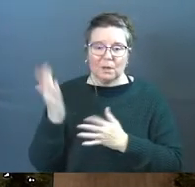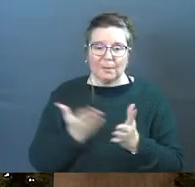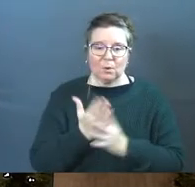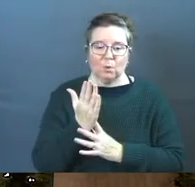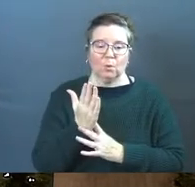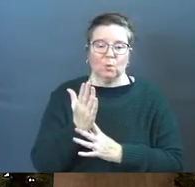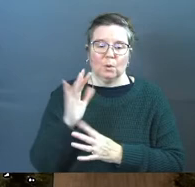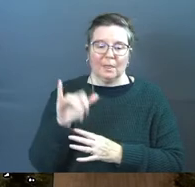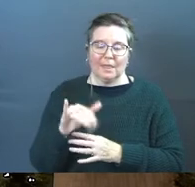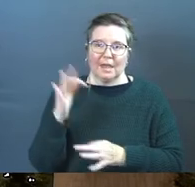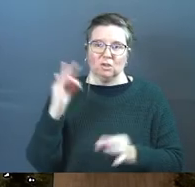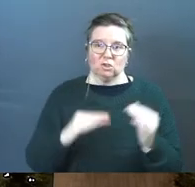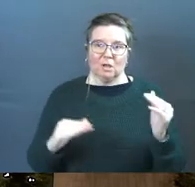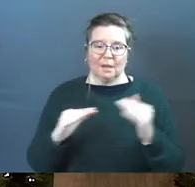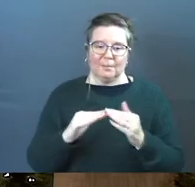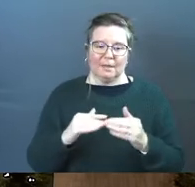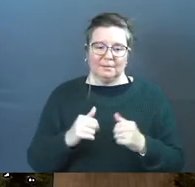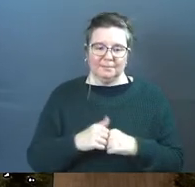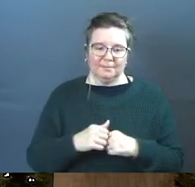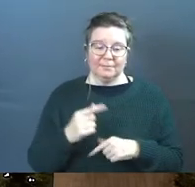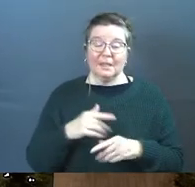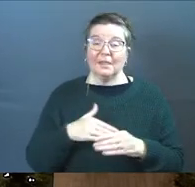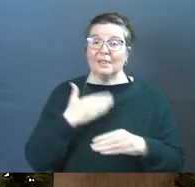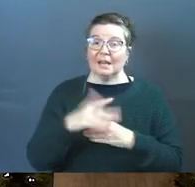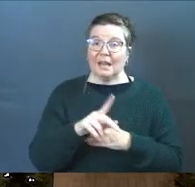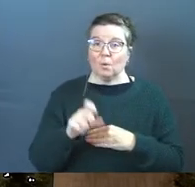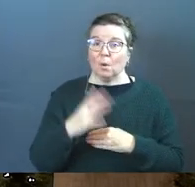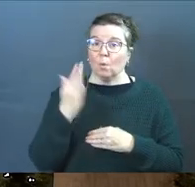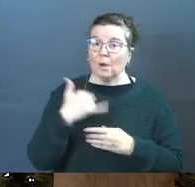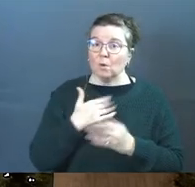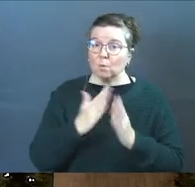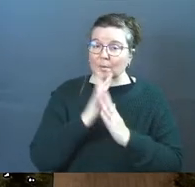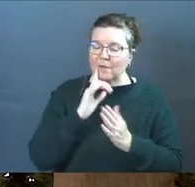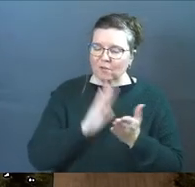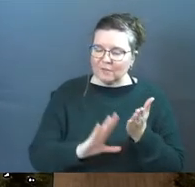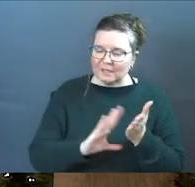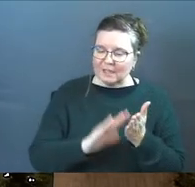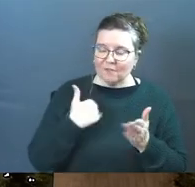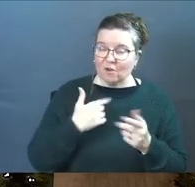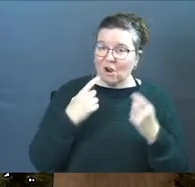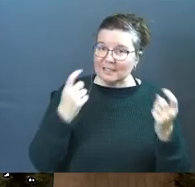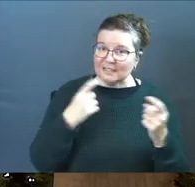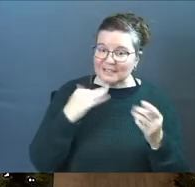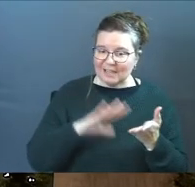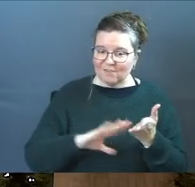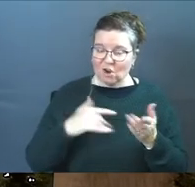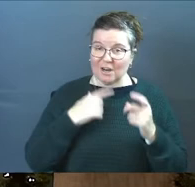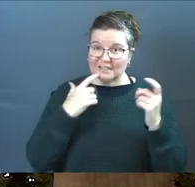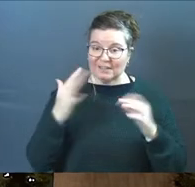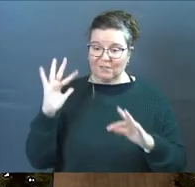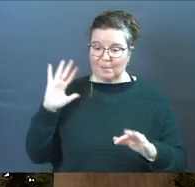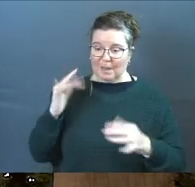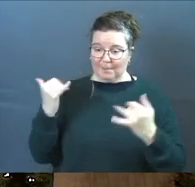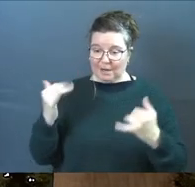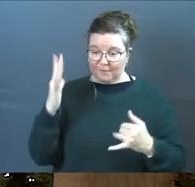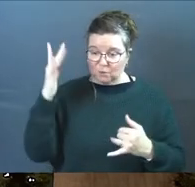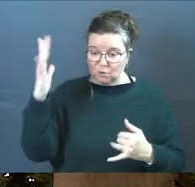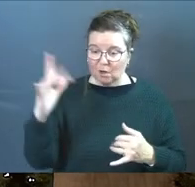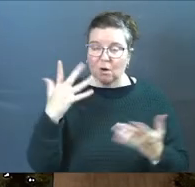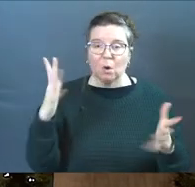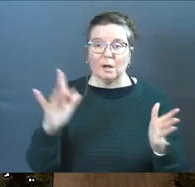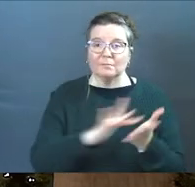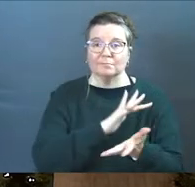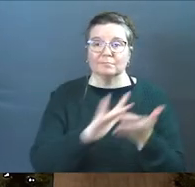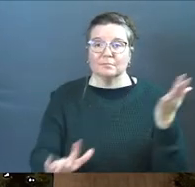carry me through that judgment I'm getting ahead of myself next question why do we pray for forgiveness of our sins if our sins from the past present and